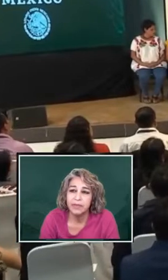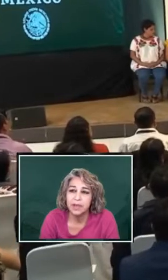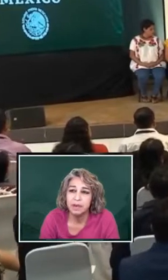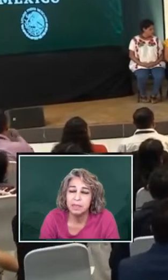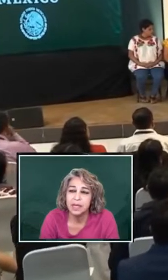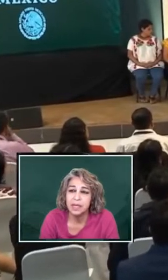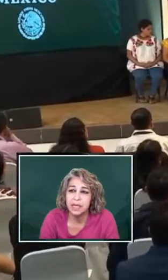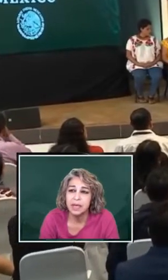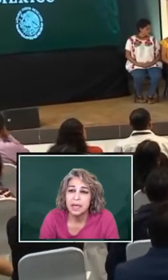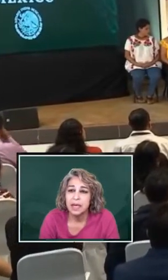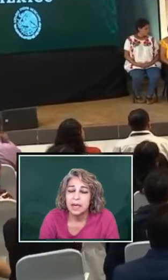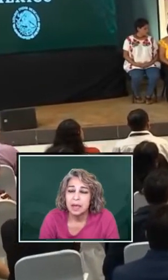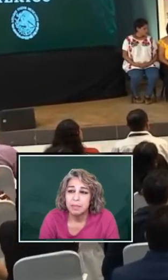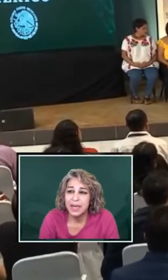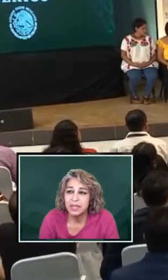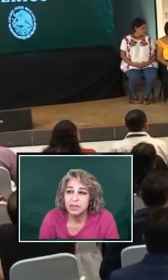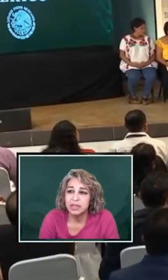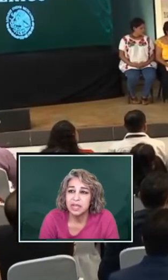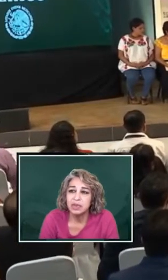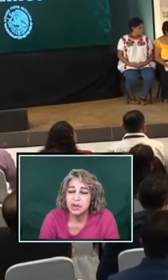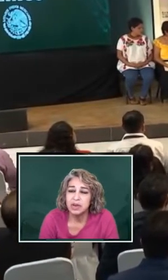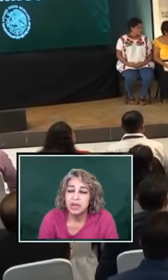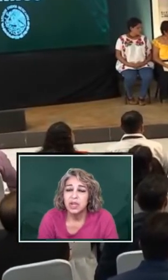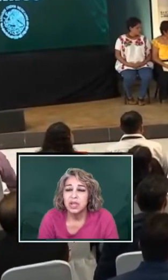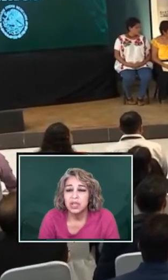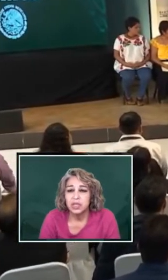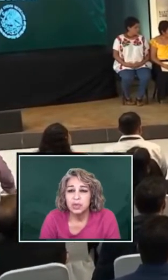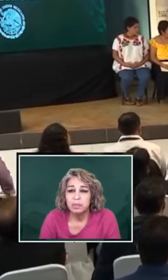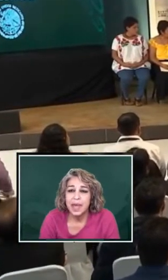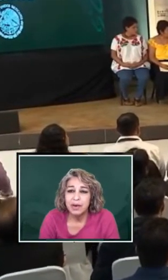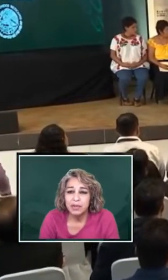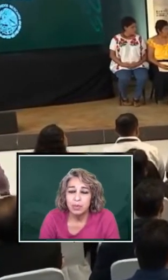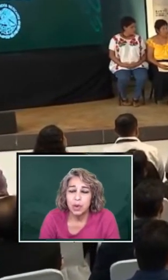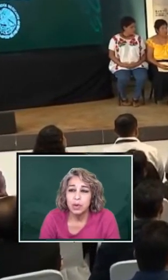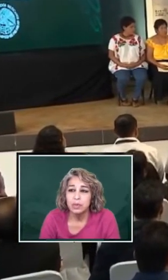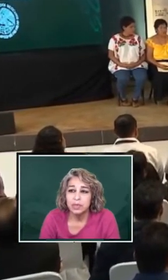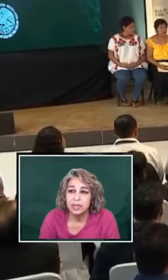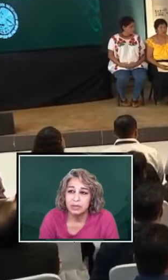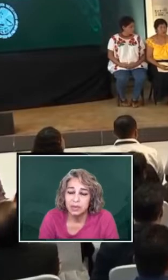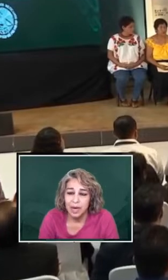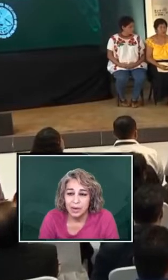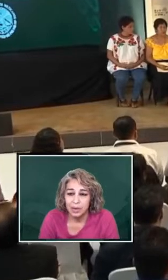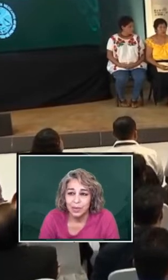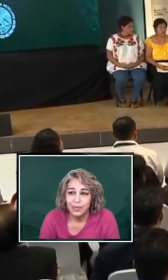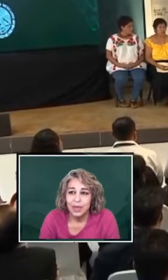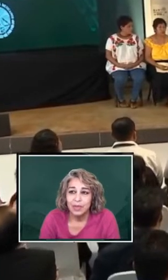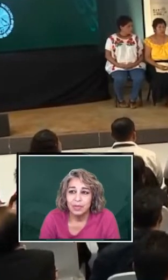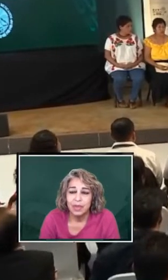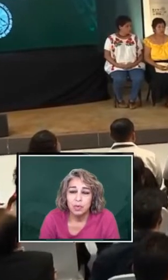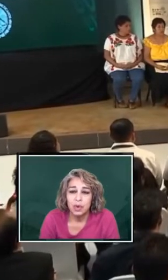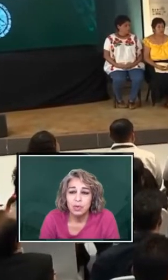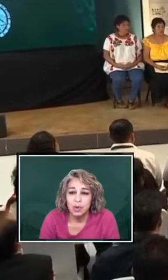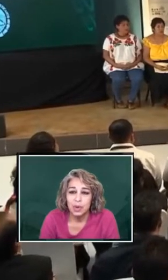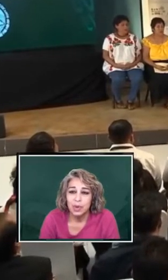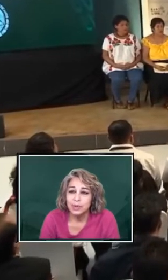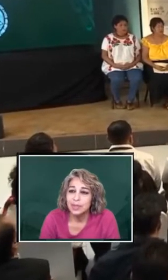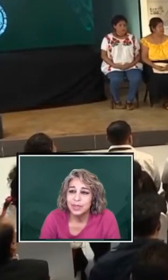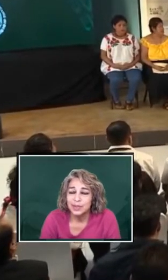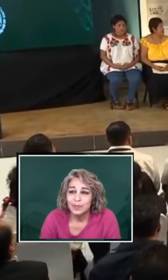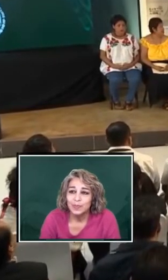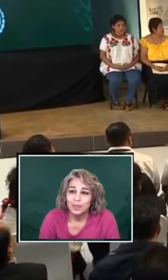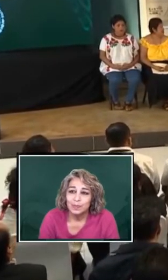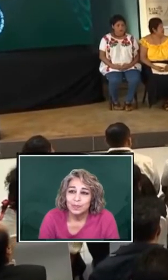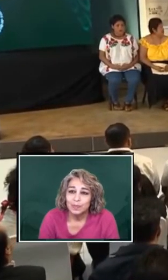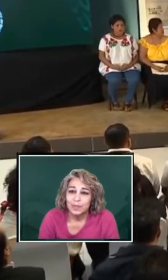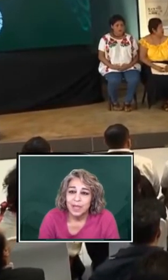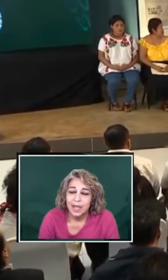about 15 million pesos in order to better the roads of Durango, the rural roads.